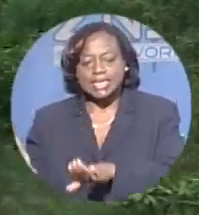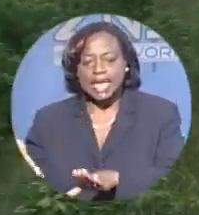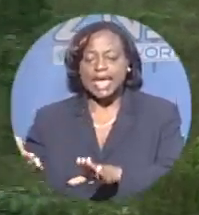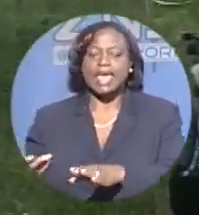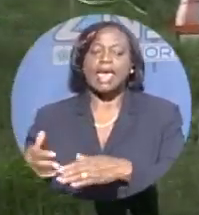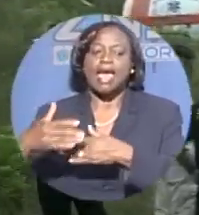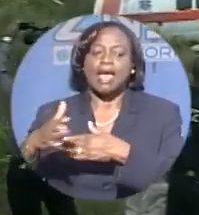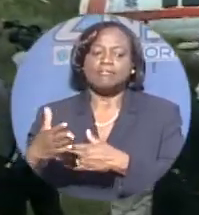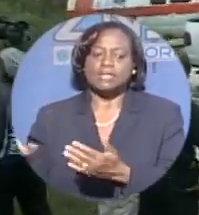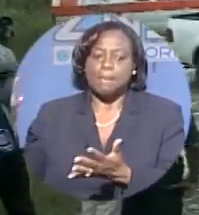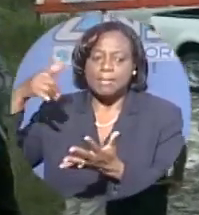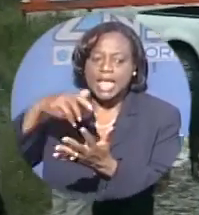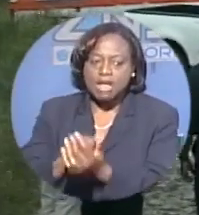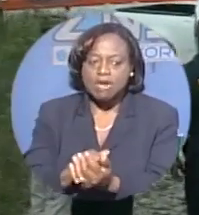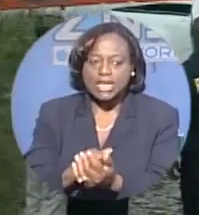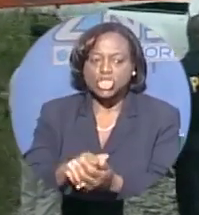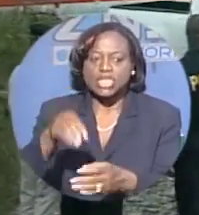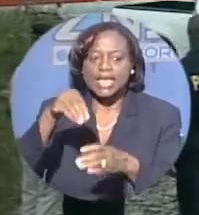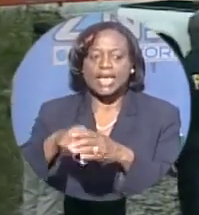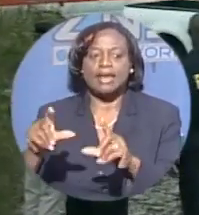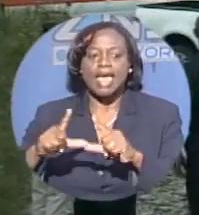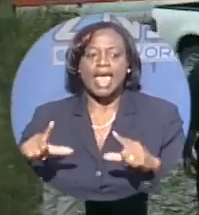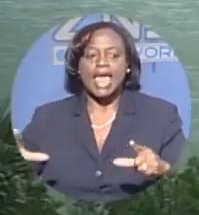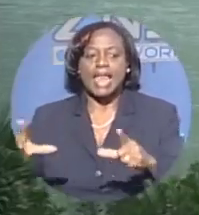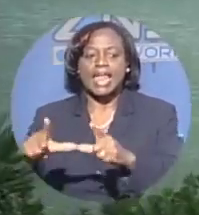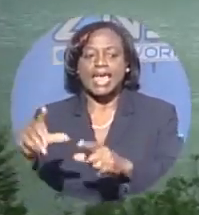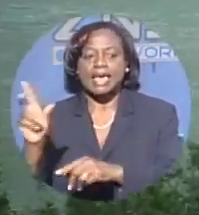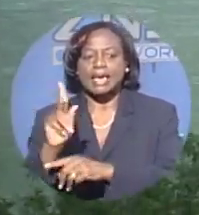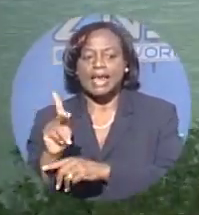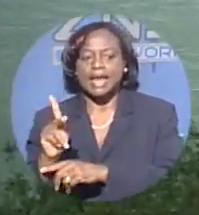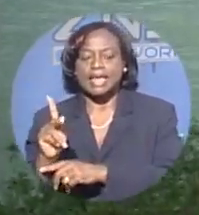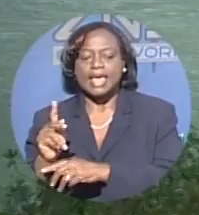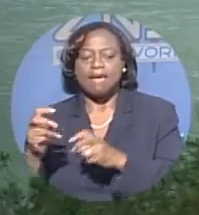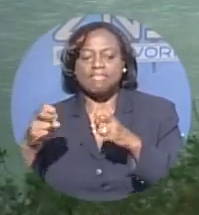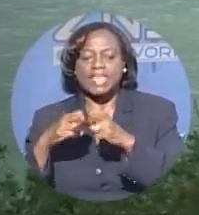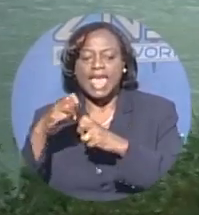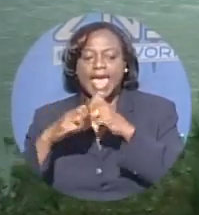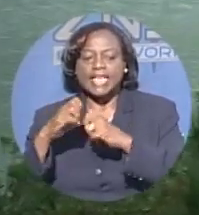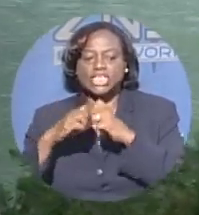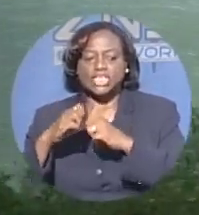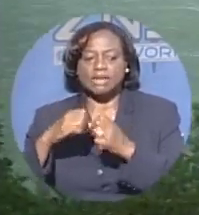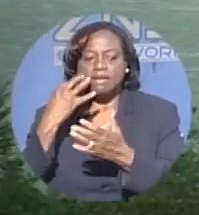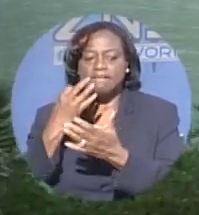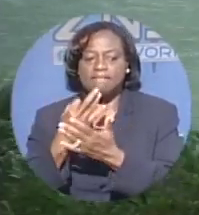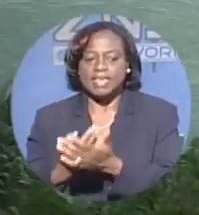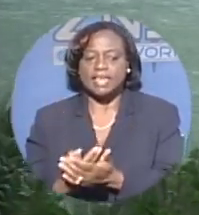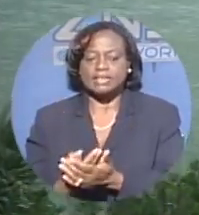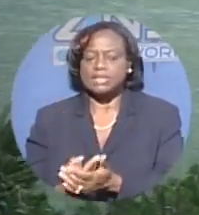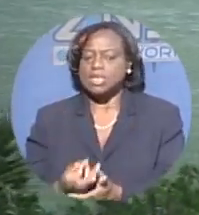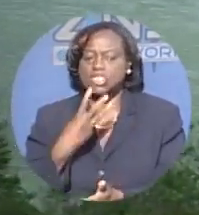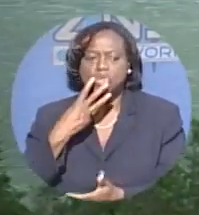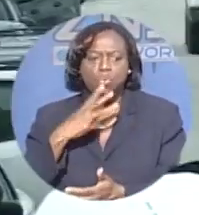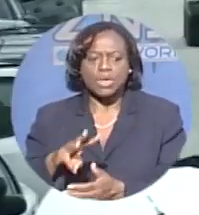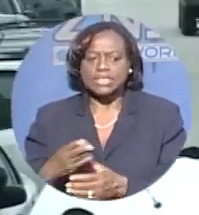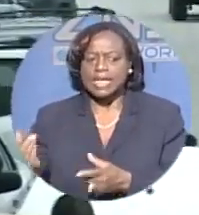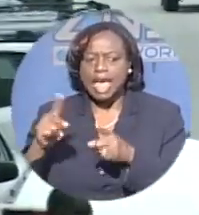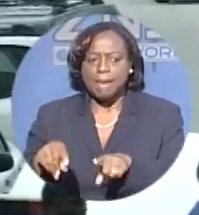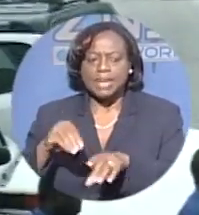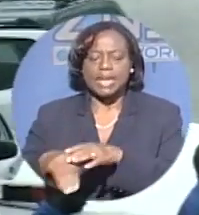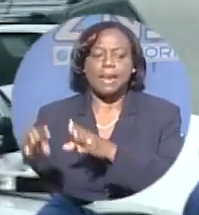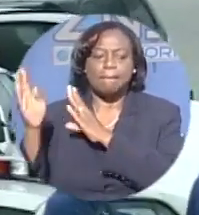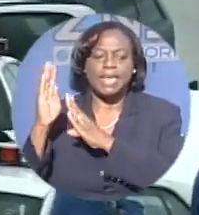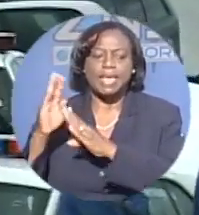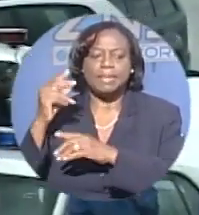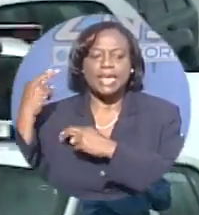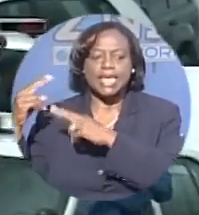Killarney after the engine reportedly failed. The incident has been pegged as the worst disaster in Bahamian history. But as